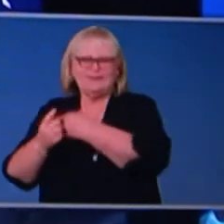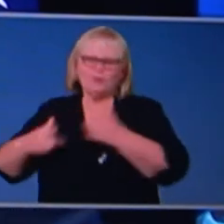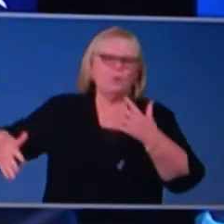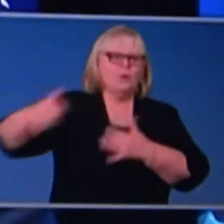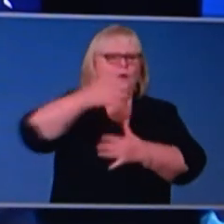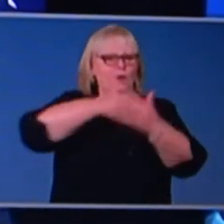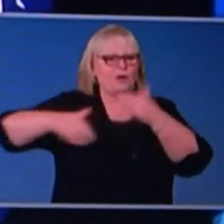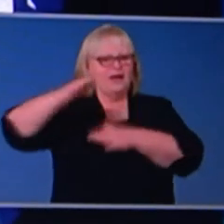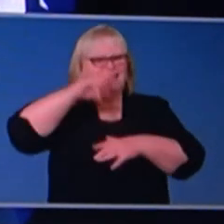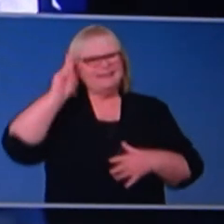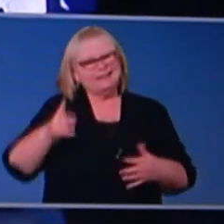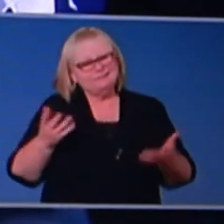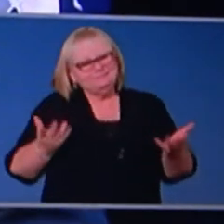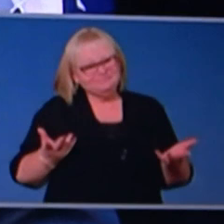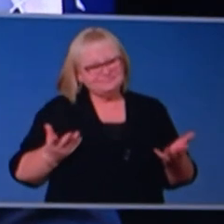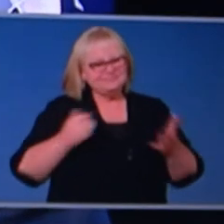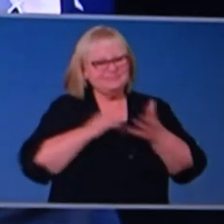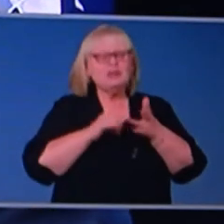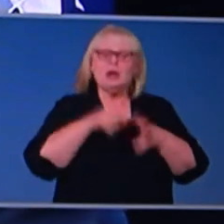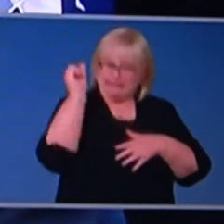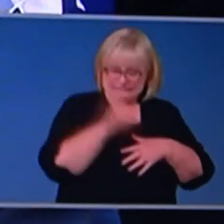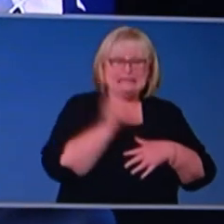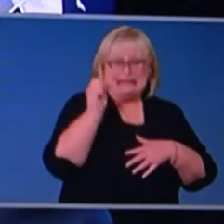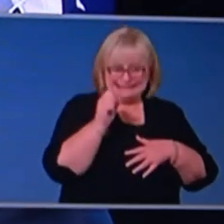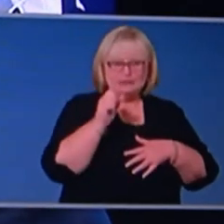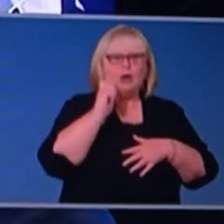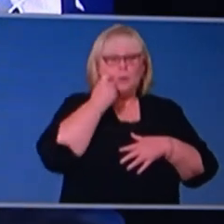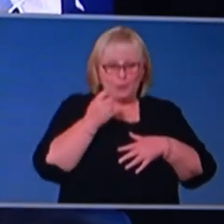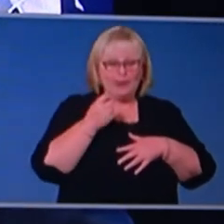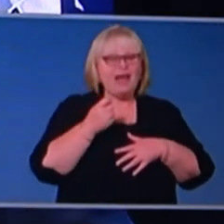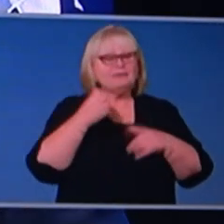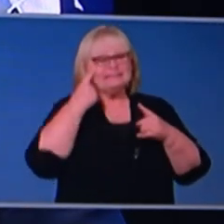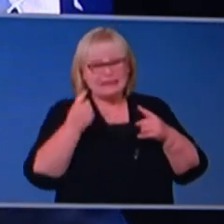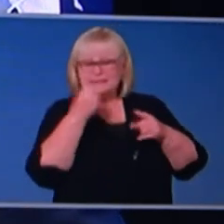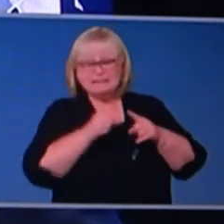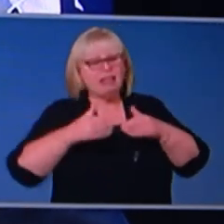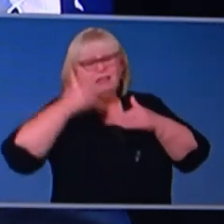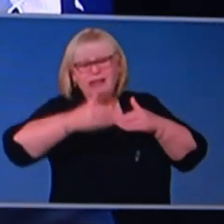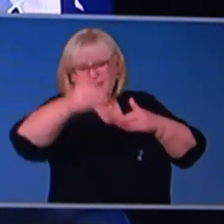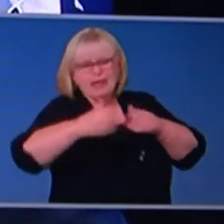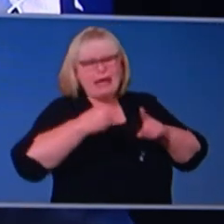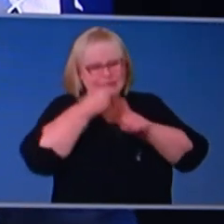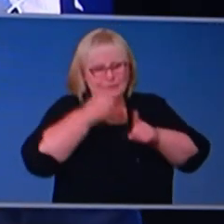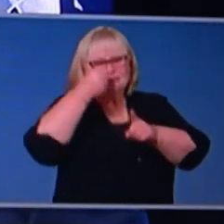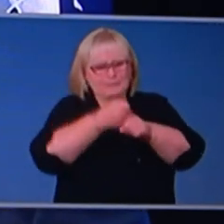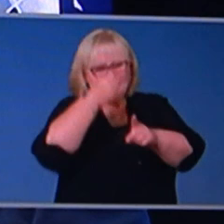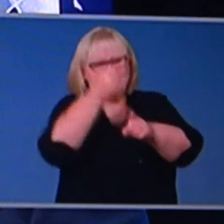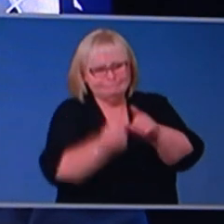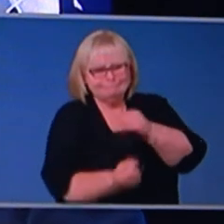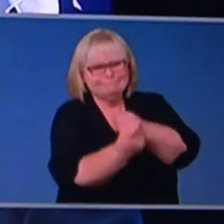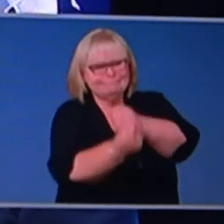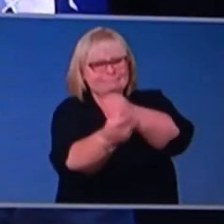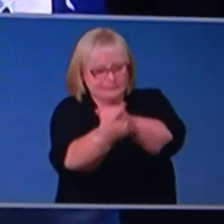interaction again. So, um, John, yes, there will be those lag effects. And that's why I've flagged before that we need growth orientated